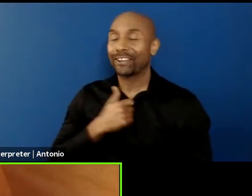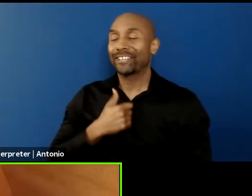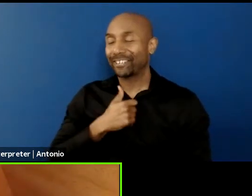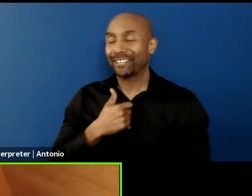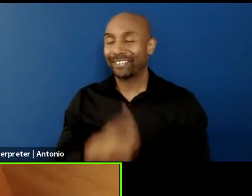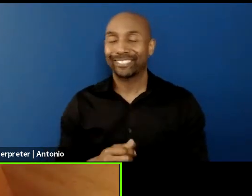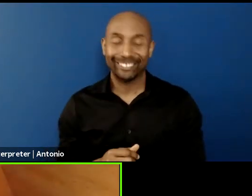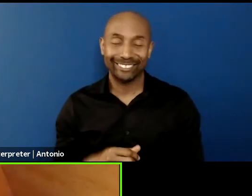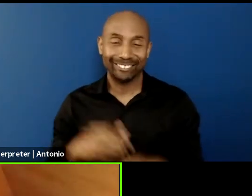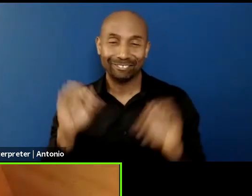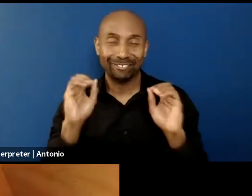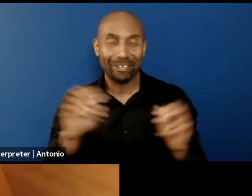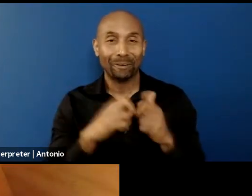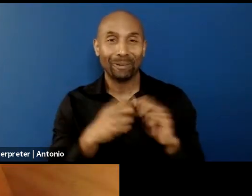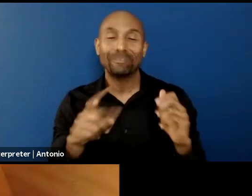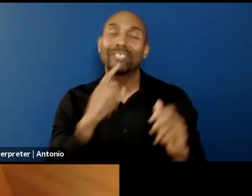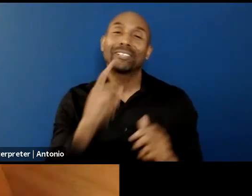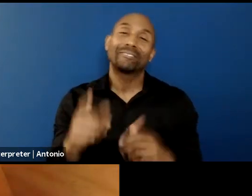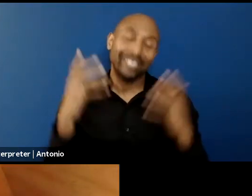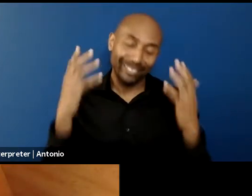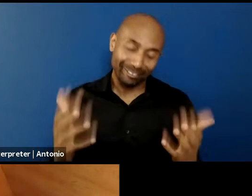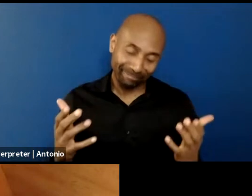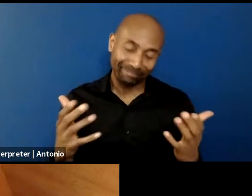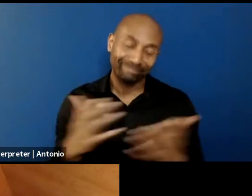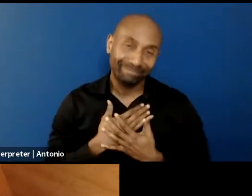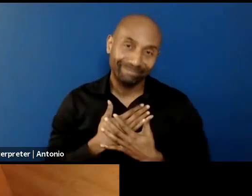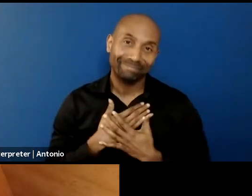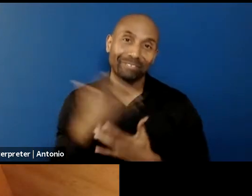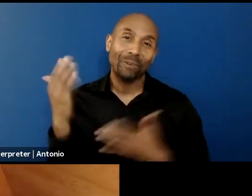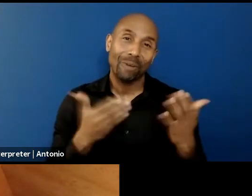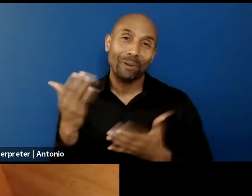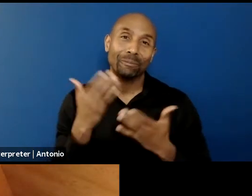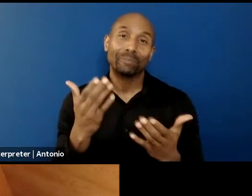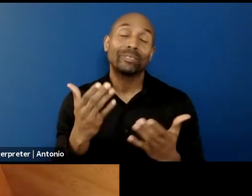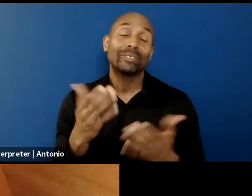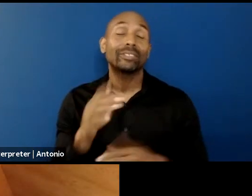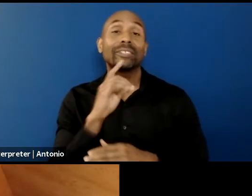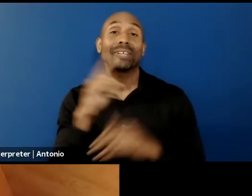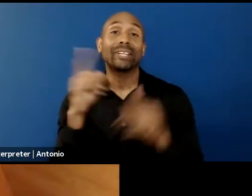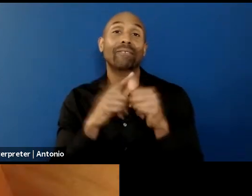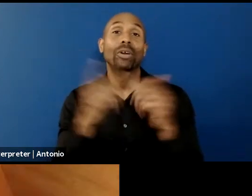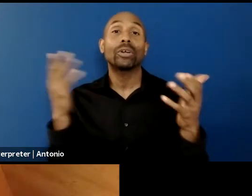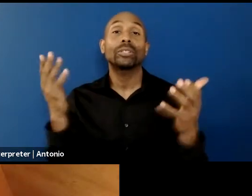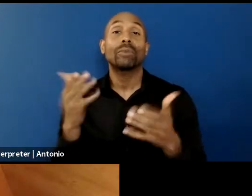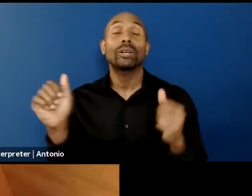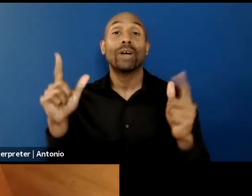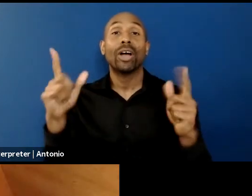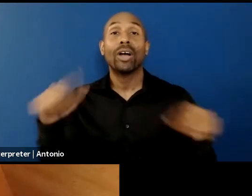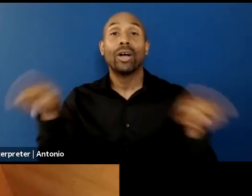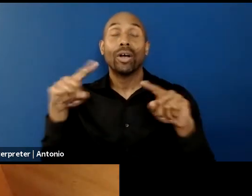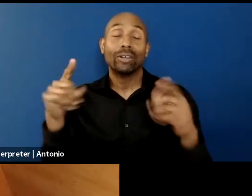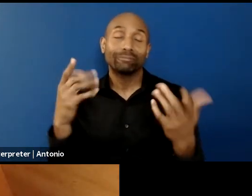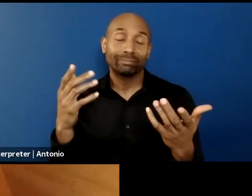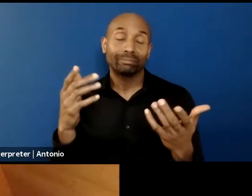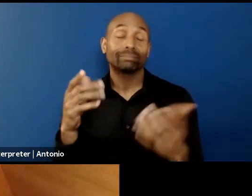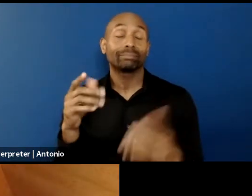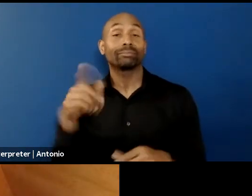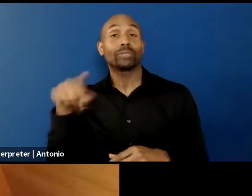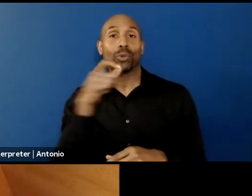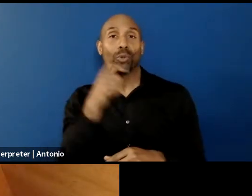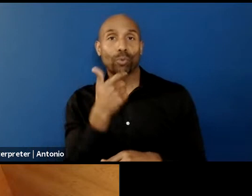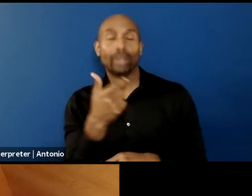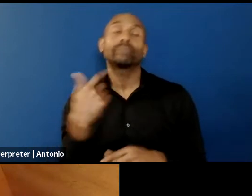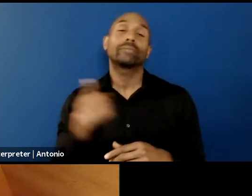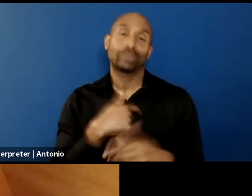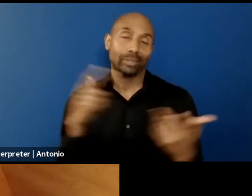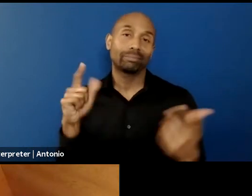No problem. What a pleasure to welcome you. I just want to welcome everyone also at home, because we are live,